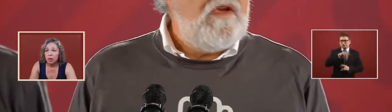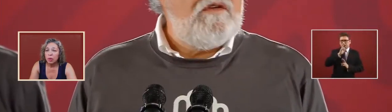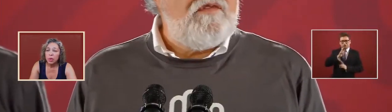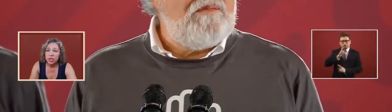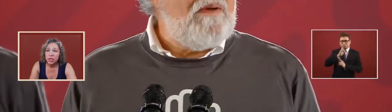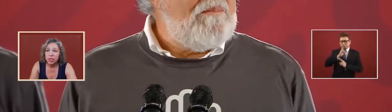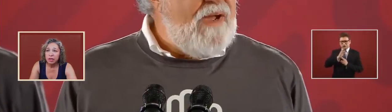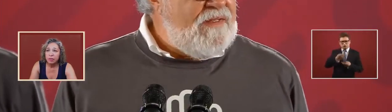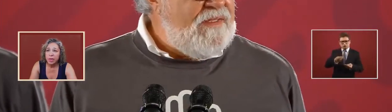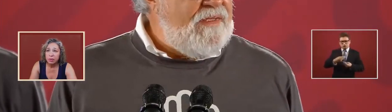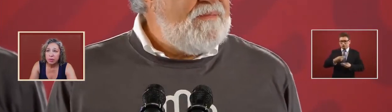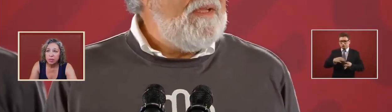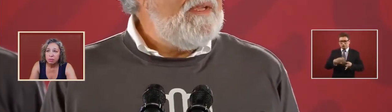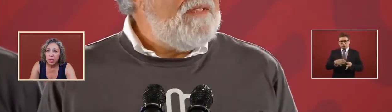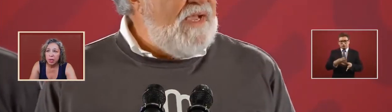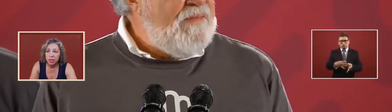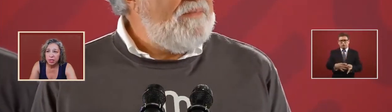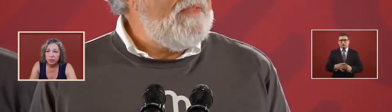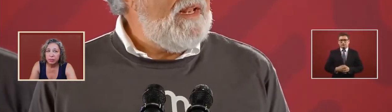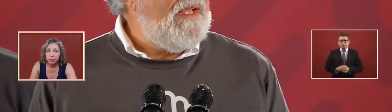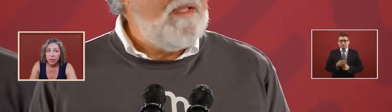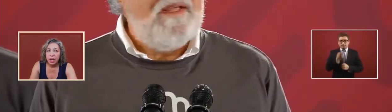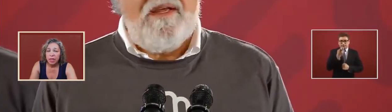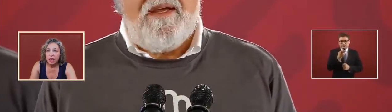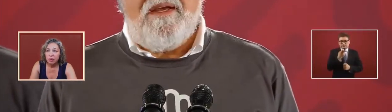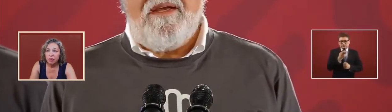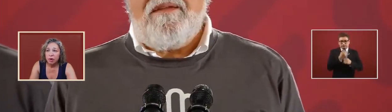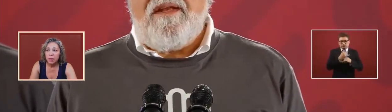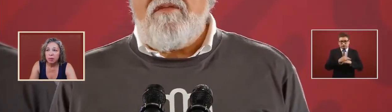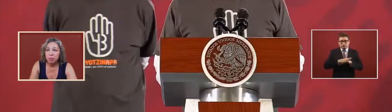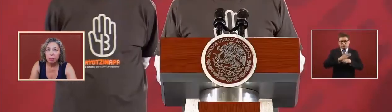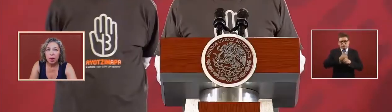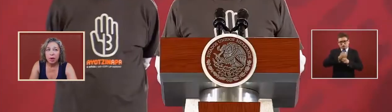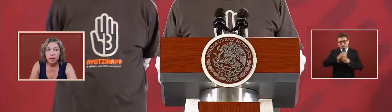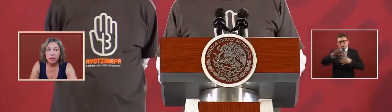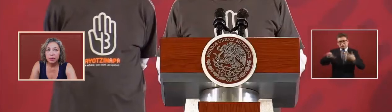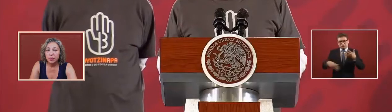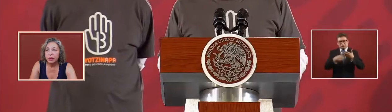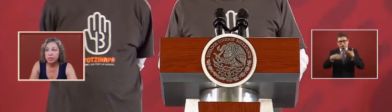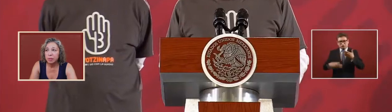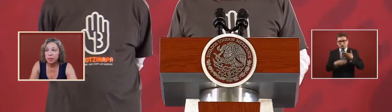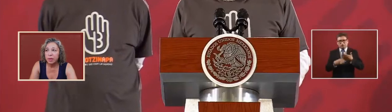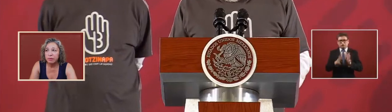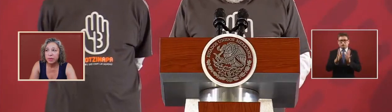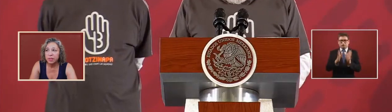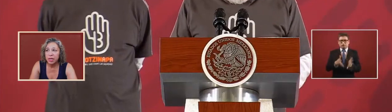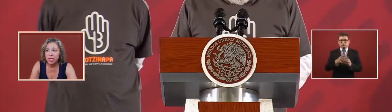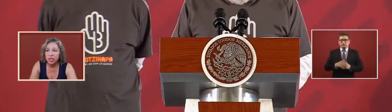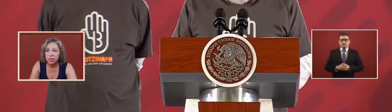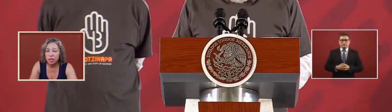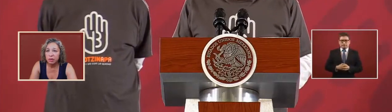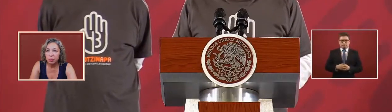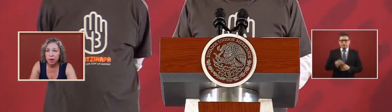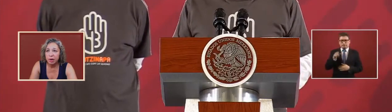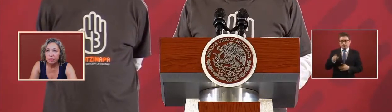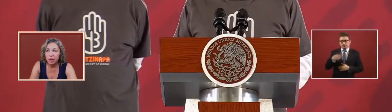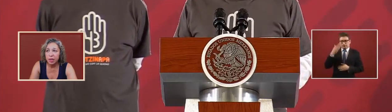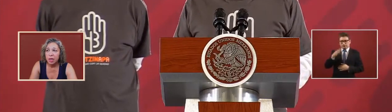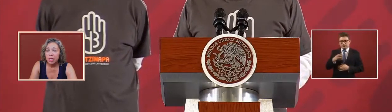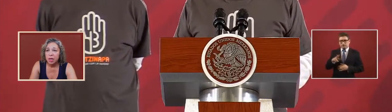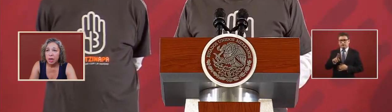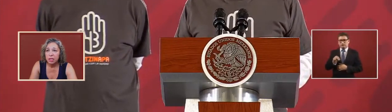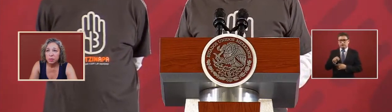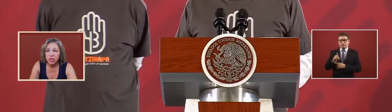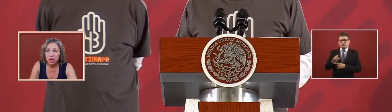all the questions have been responded to and they are forming part of some of the investigations on the part of